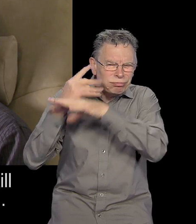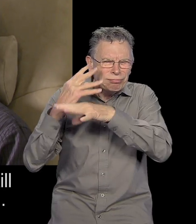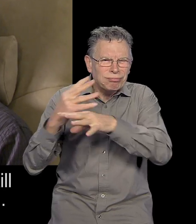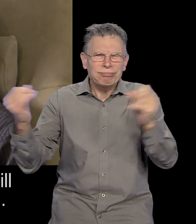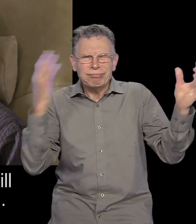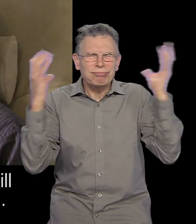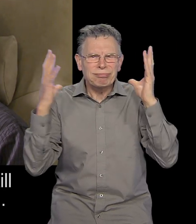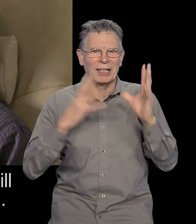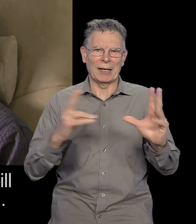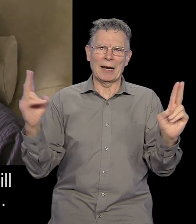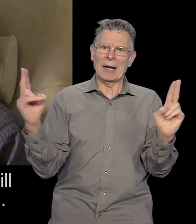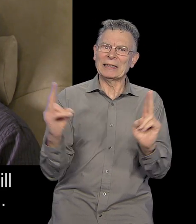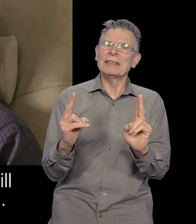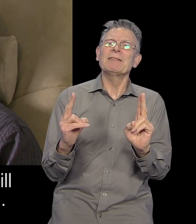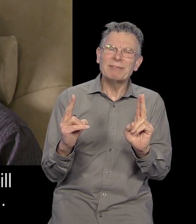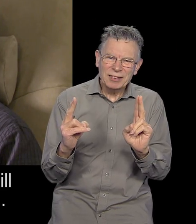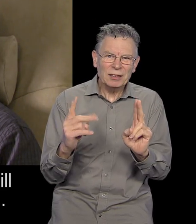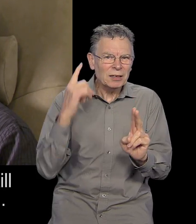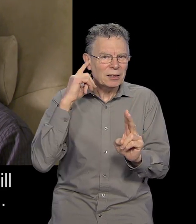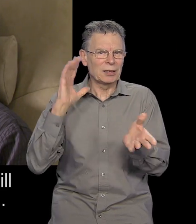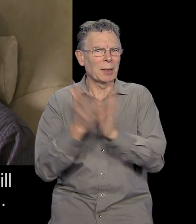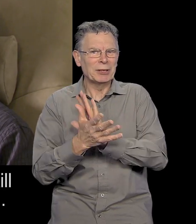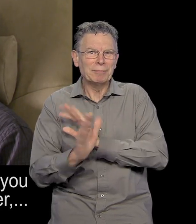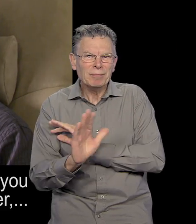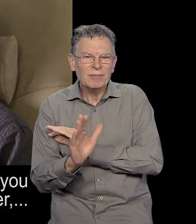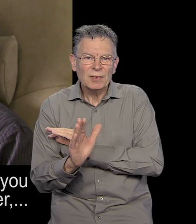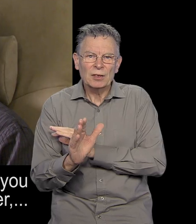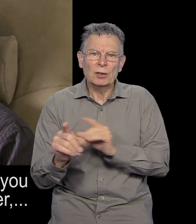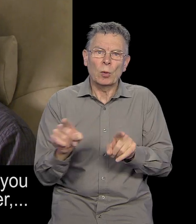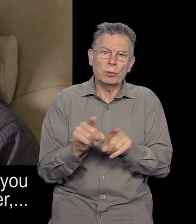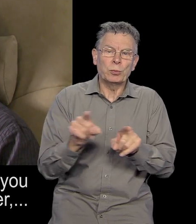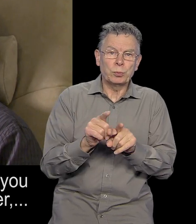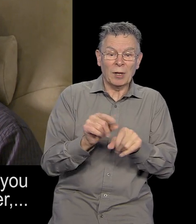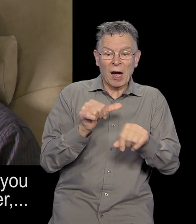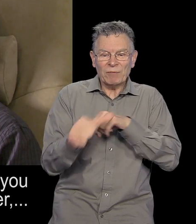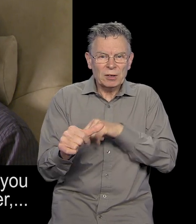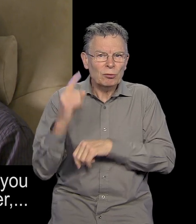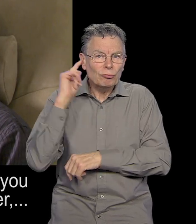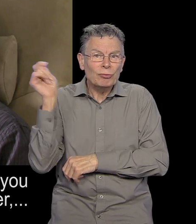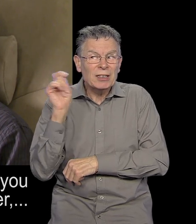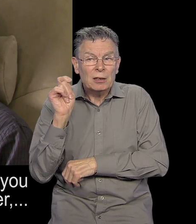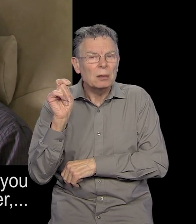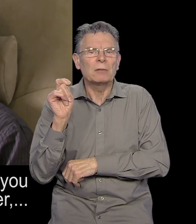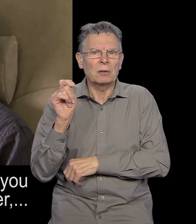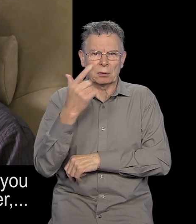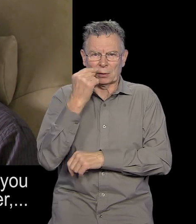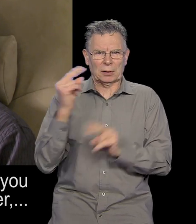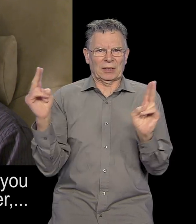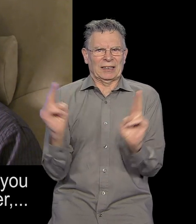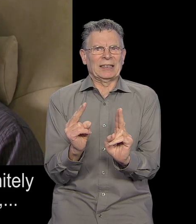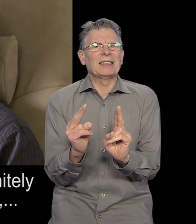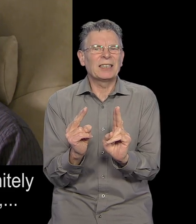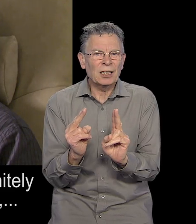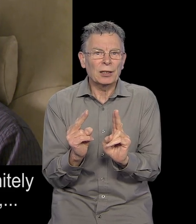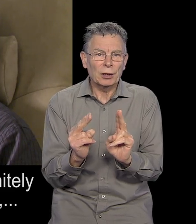off so that the sound still sounds right, but you're damaging your hearing. And if you regularly have ringing